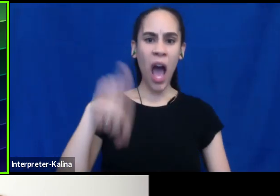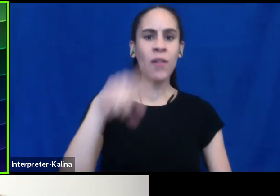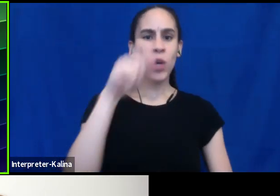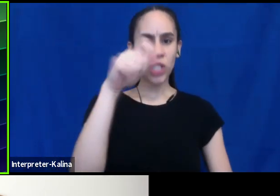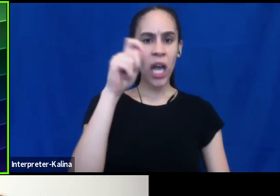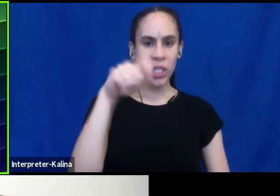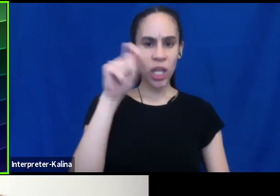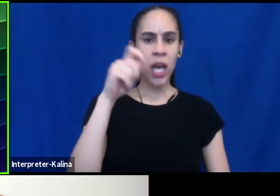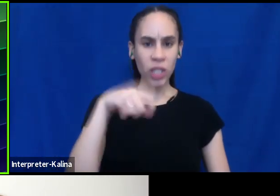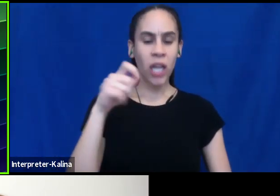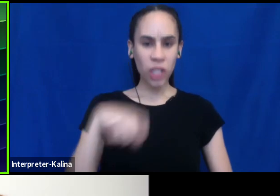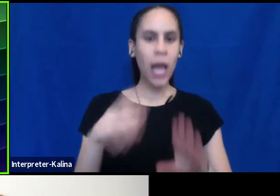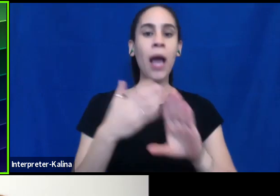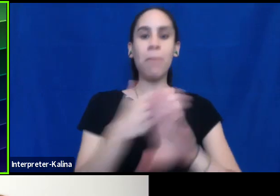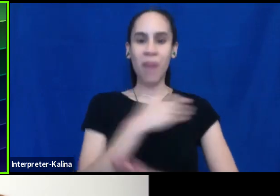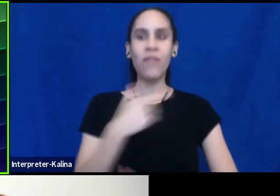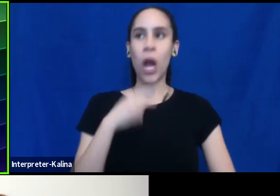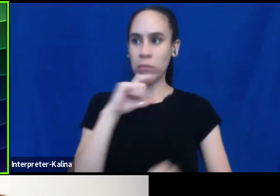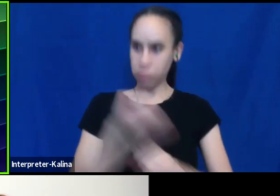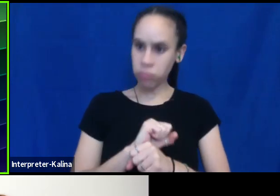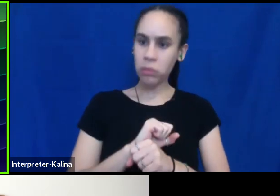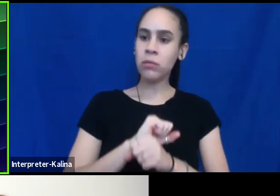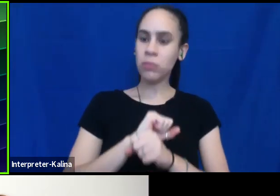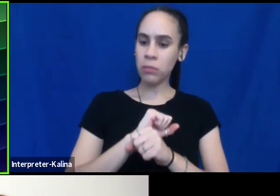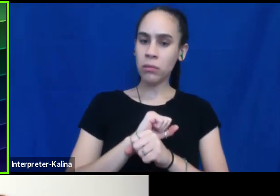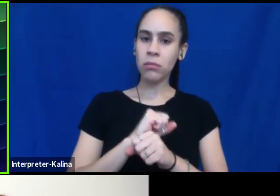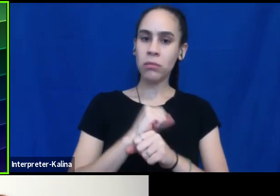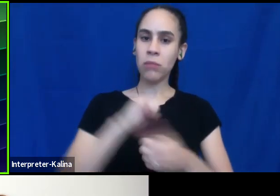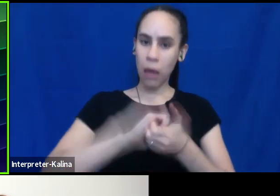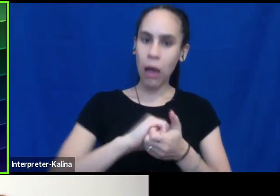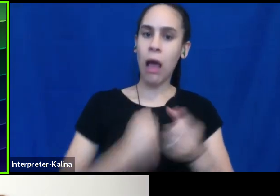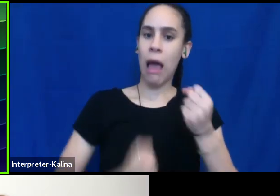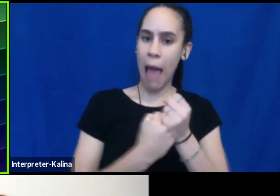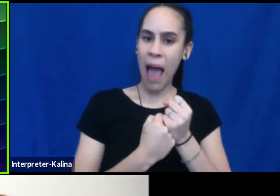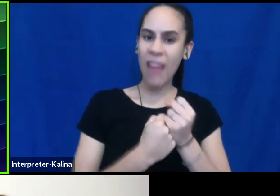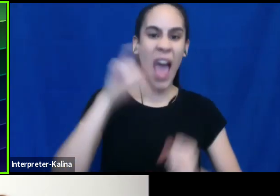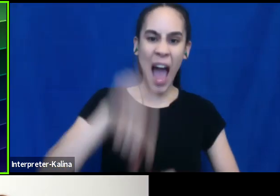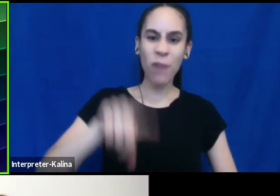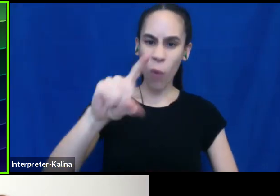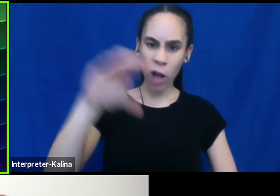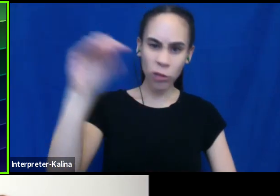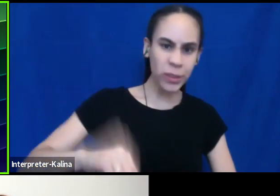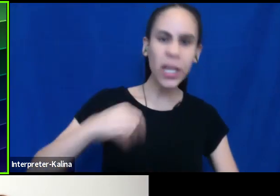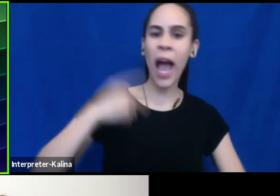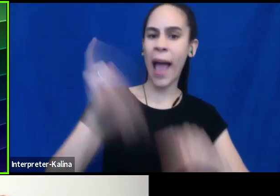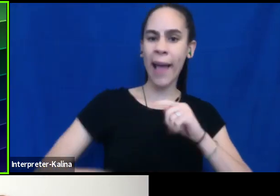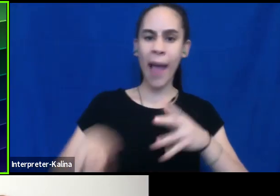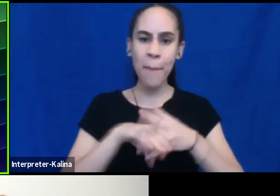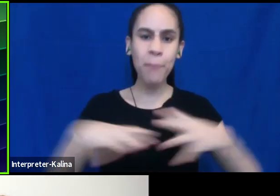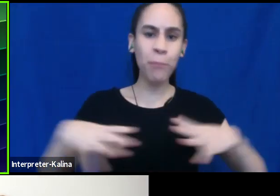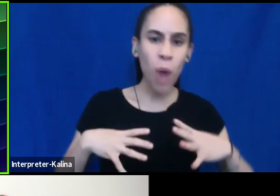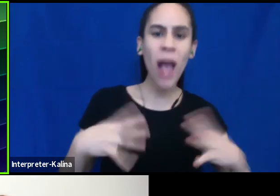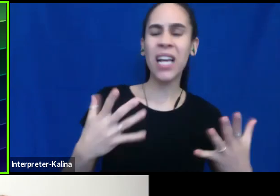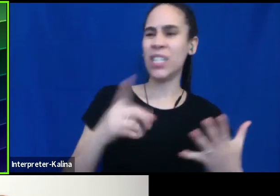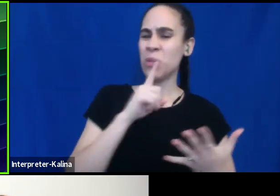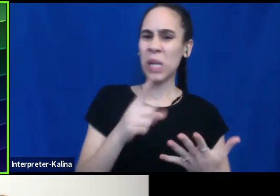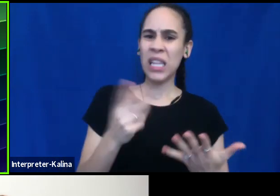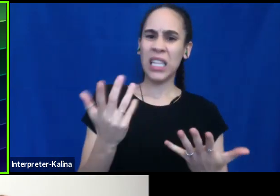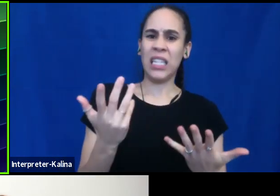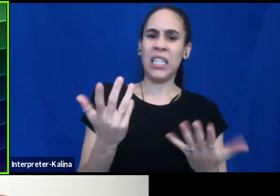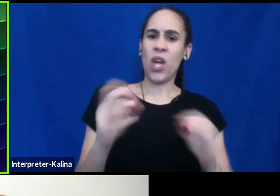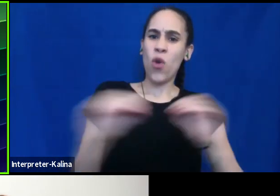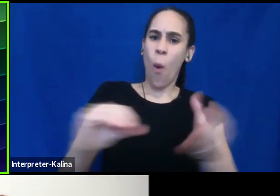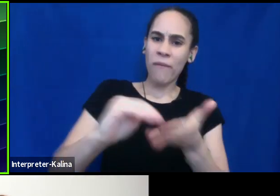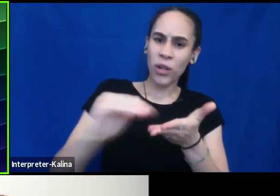before you can consider yourself an ally and you need to do it 24 seven and you're not allowed to take breaks. And they were very unforgiving of folks that made